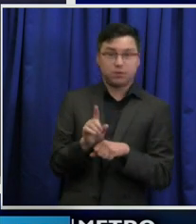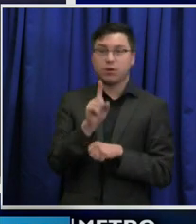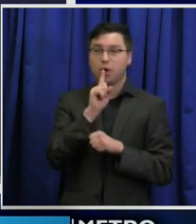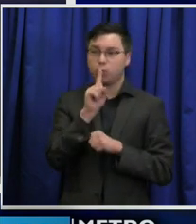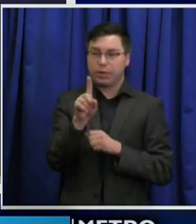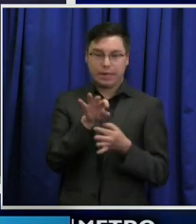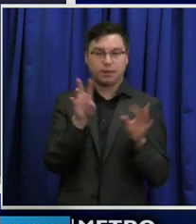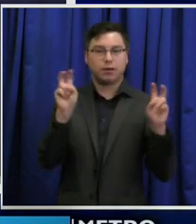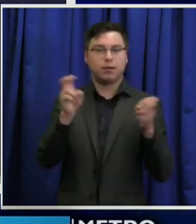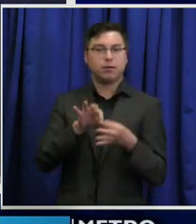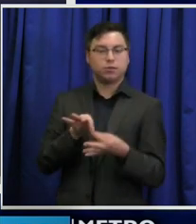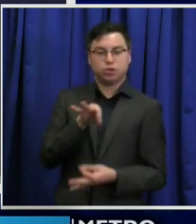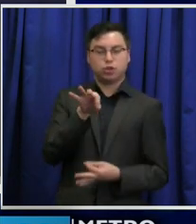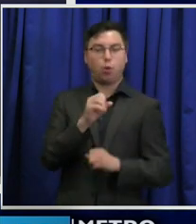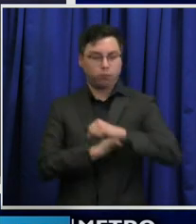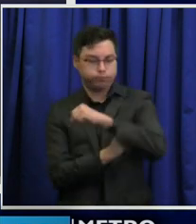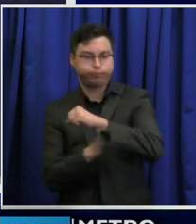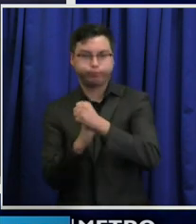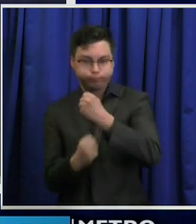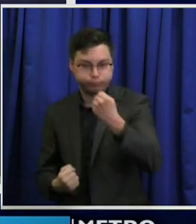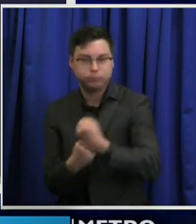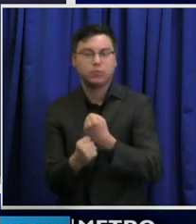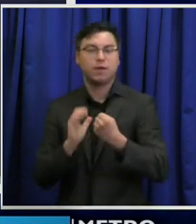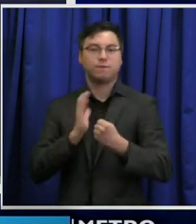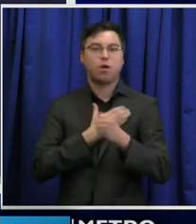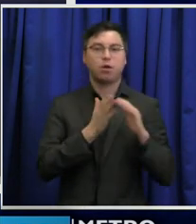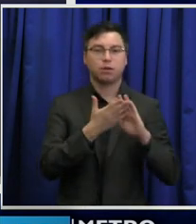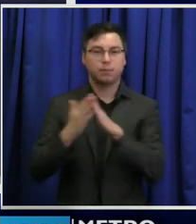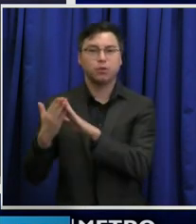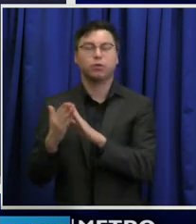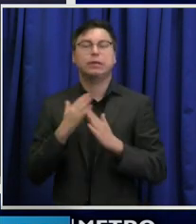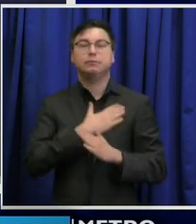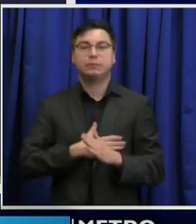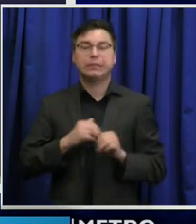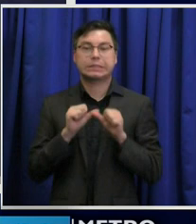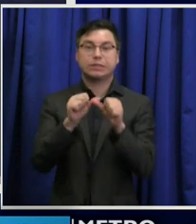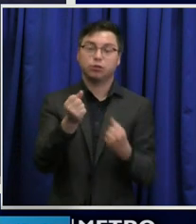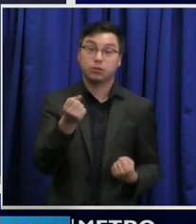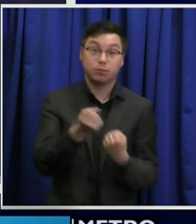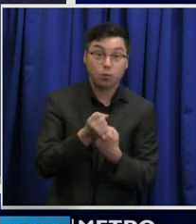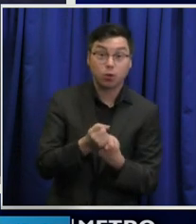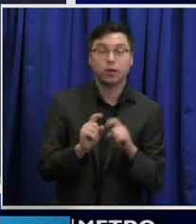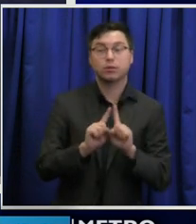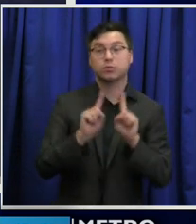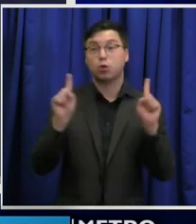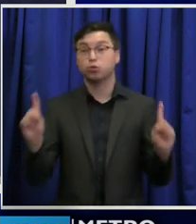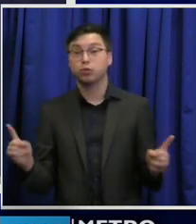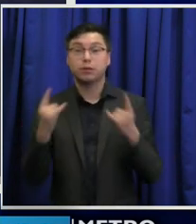soul of our community. Please continue to support us. Please wear your masks. Please social distance.